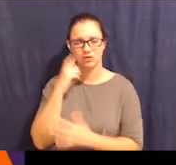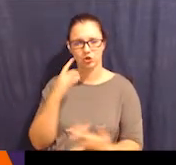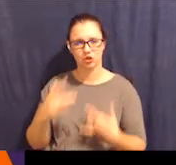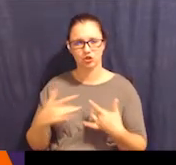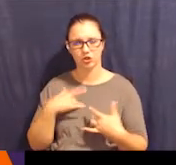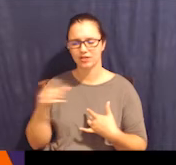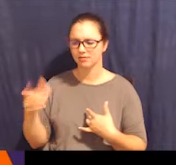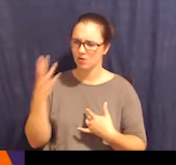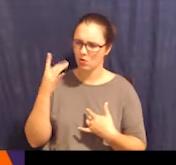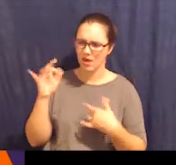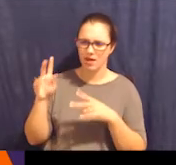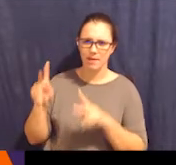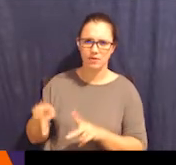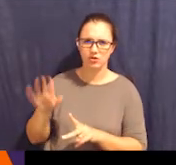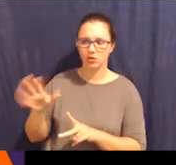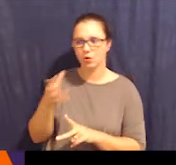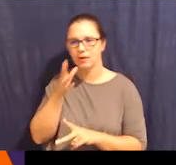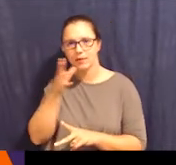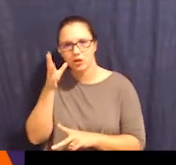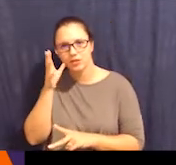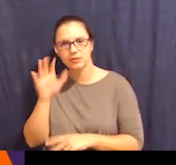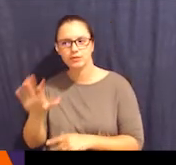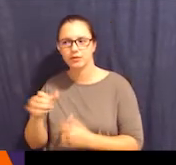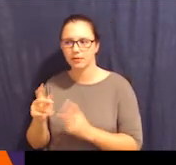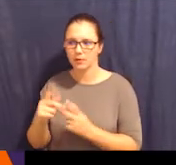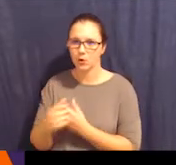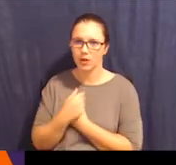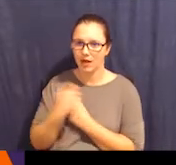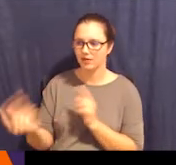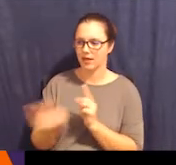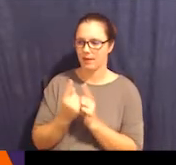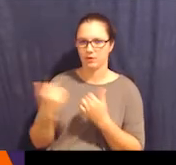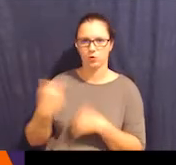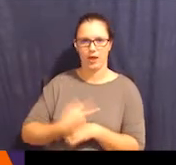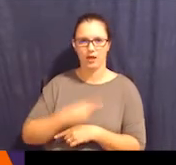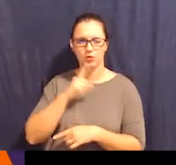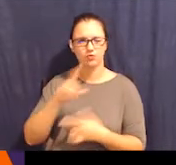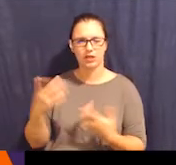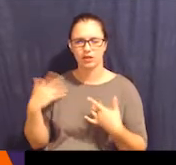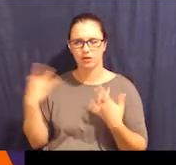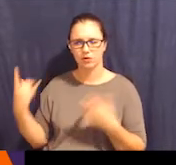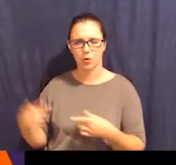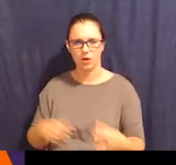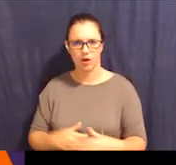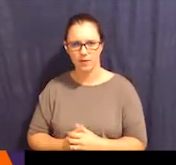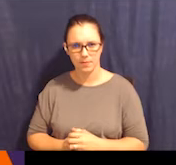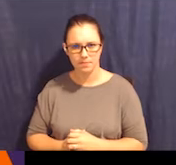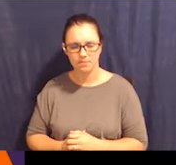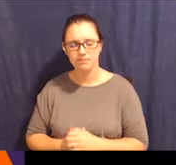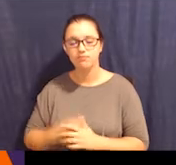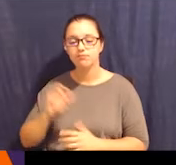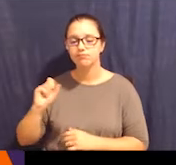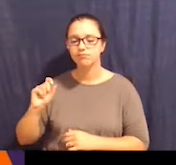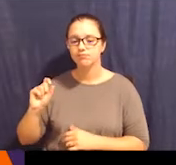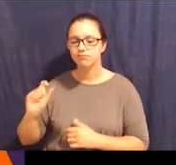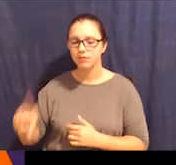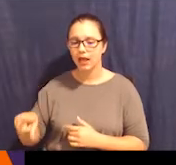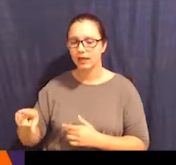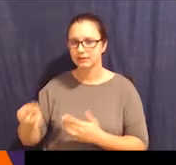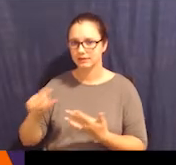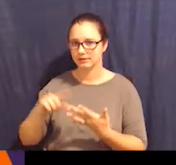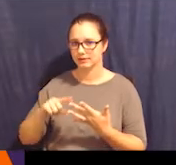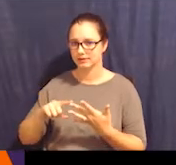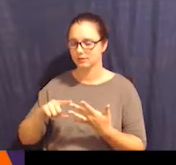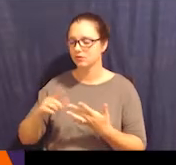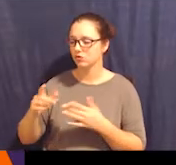reasons for concern. Why is this person or their parents or their loved ones coming to me today? What is really going on? Ask if a triggering